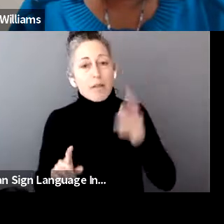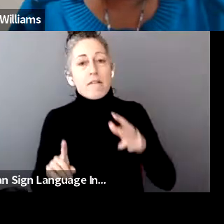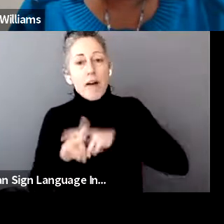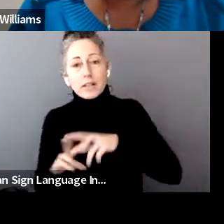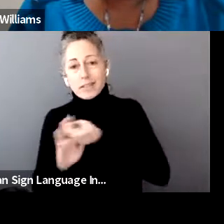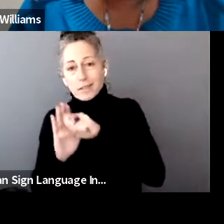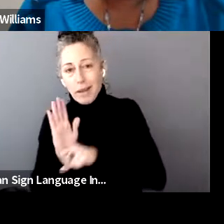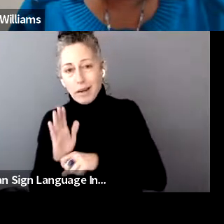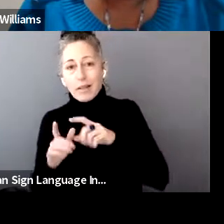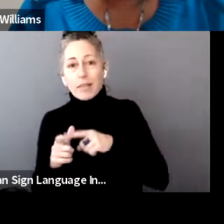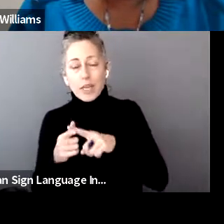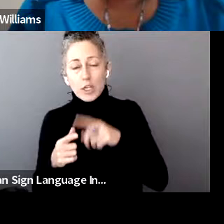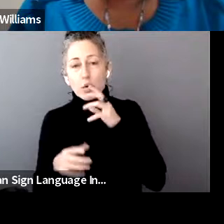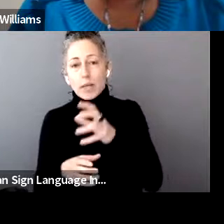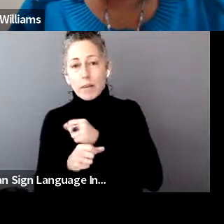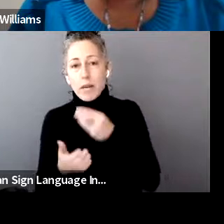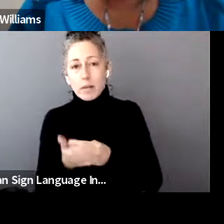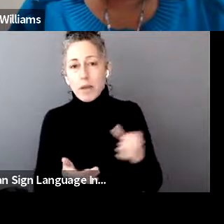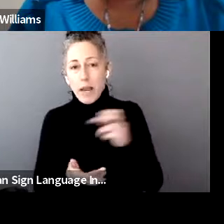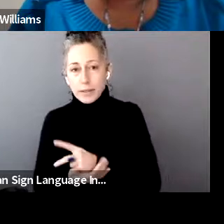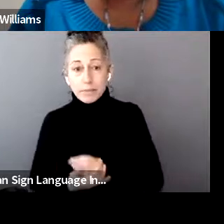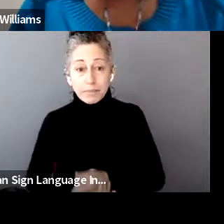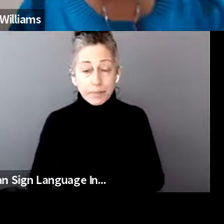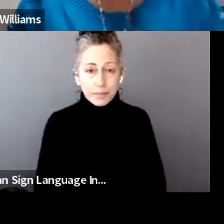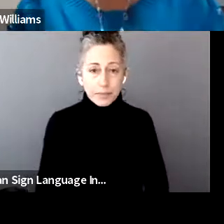taken out of your paycheck. If you aren't under the exemption allowance.